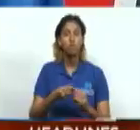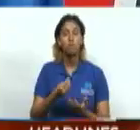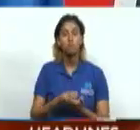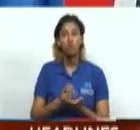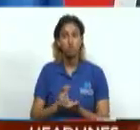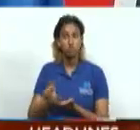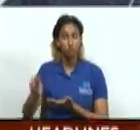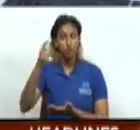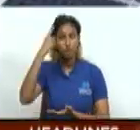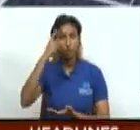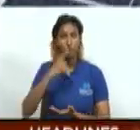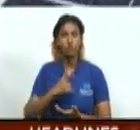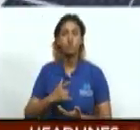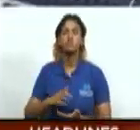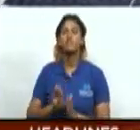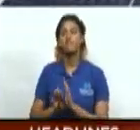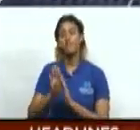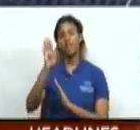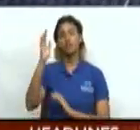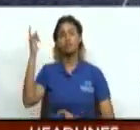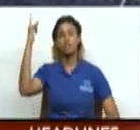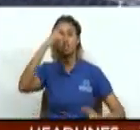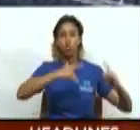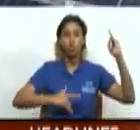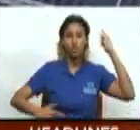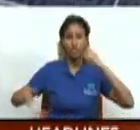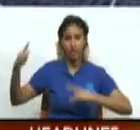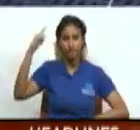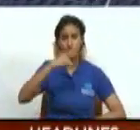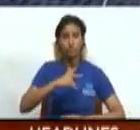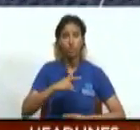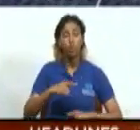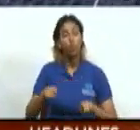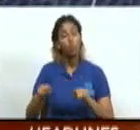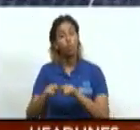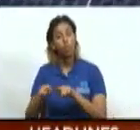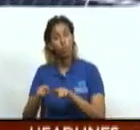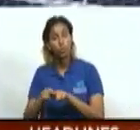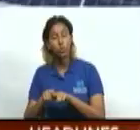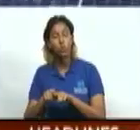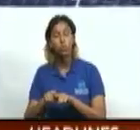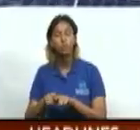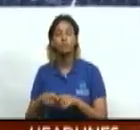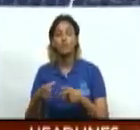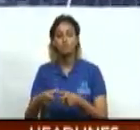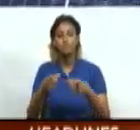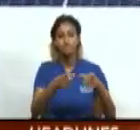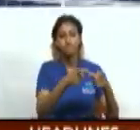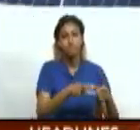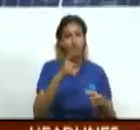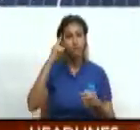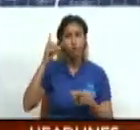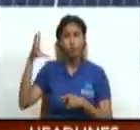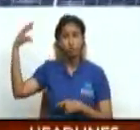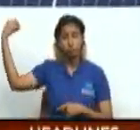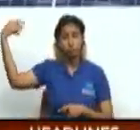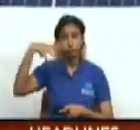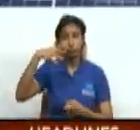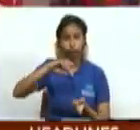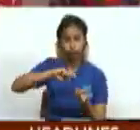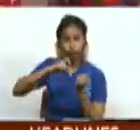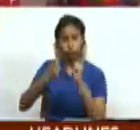for tourism. Among other sectors under consideration is solar power infrastructure, which Saudi Arabia is a producer.